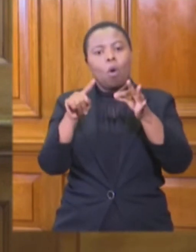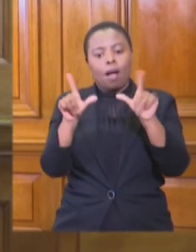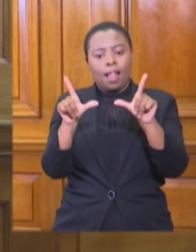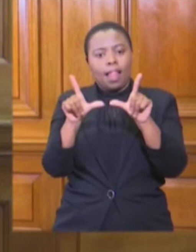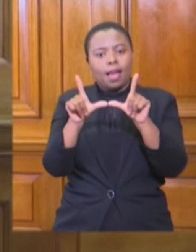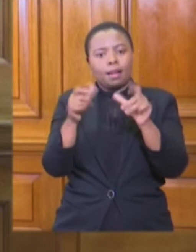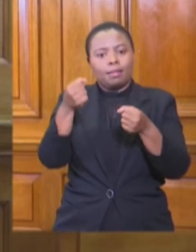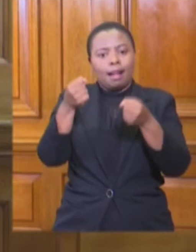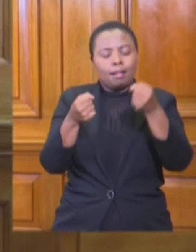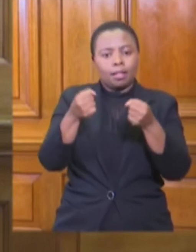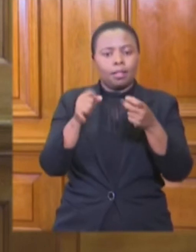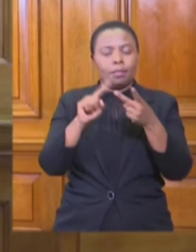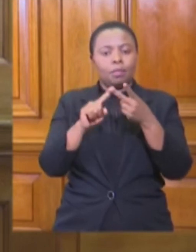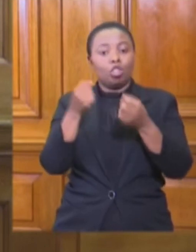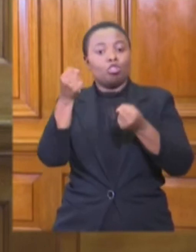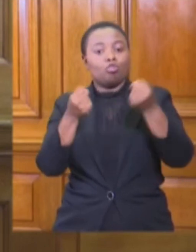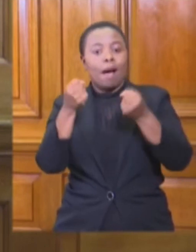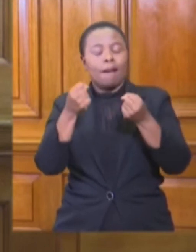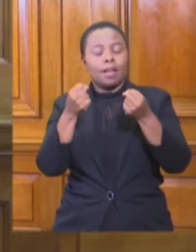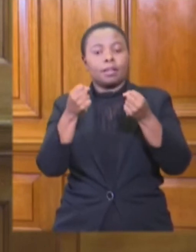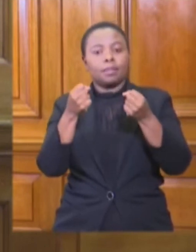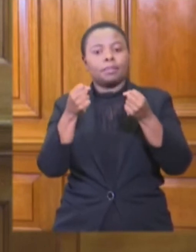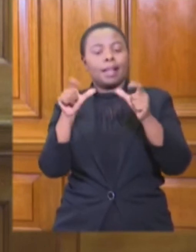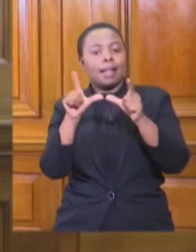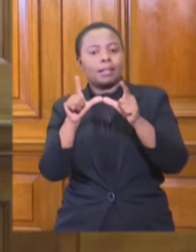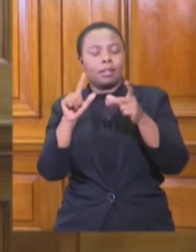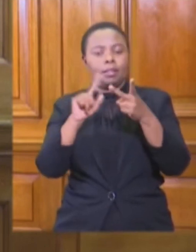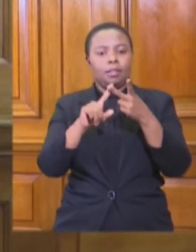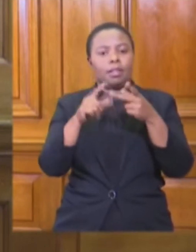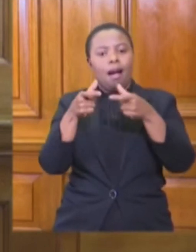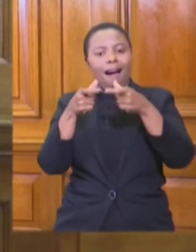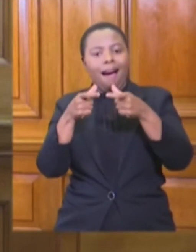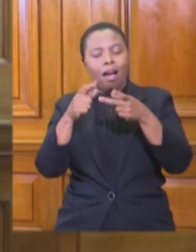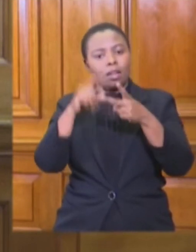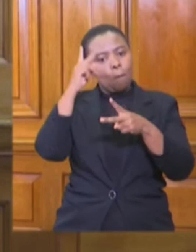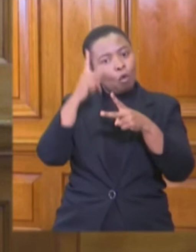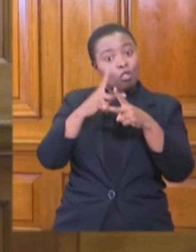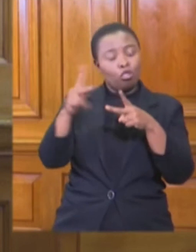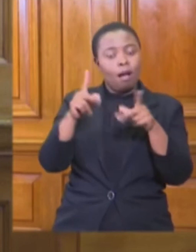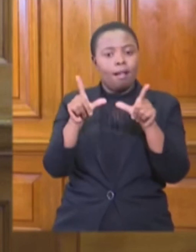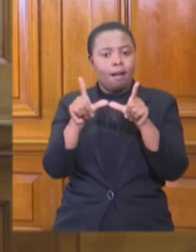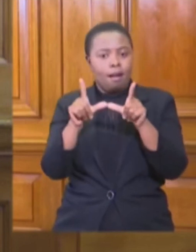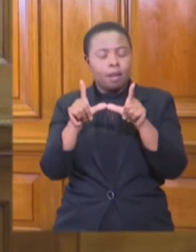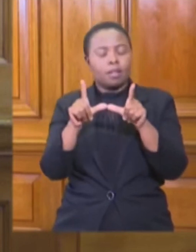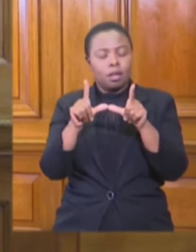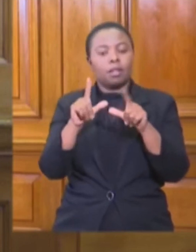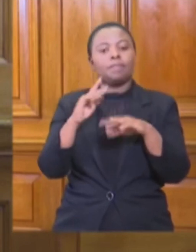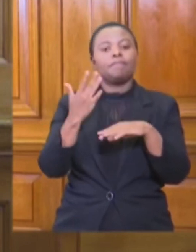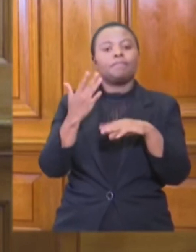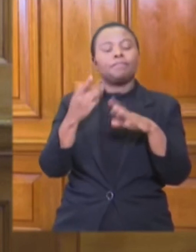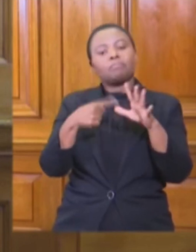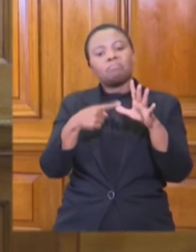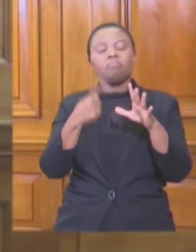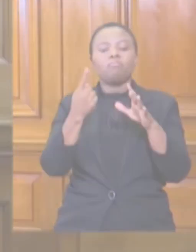driving licence card, professional driving permit and registration of a motor vehicle